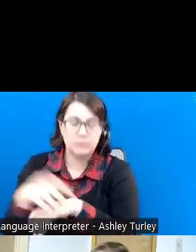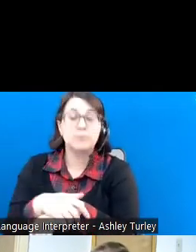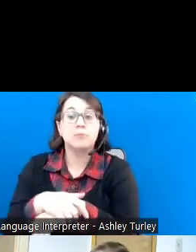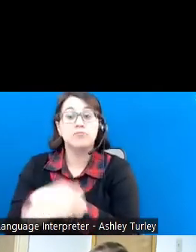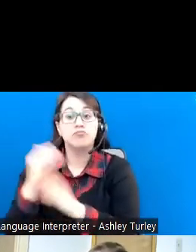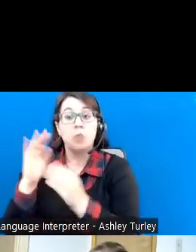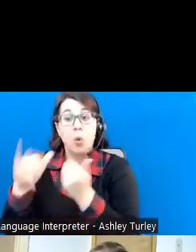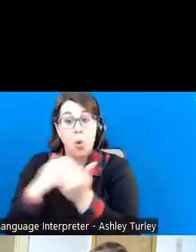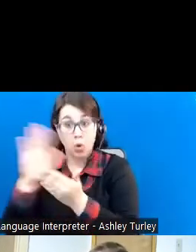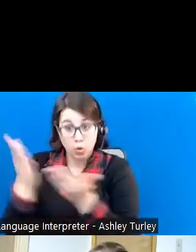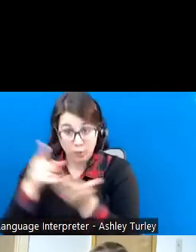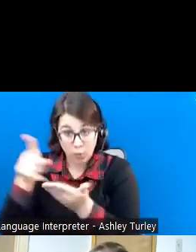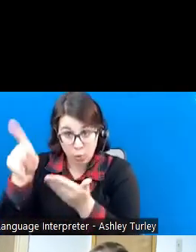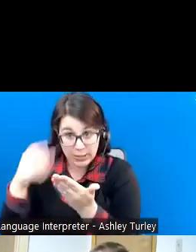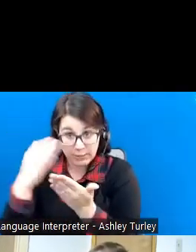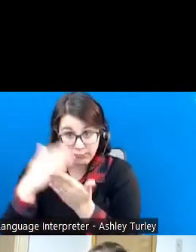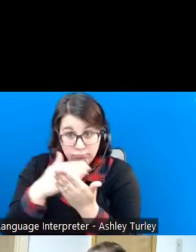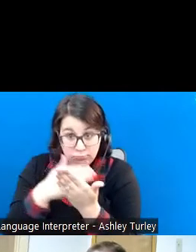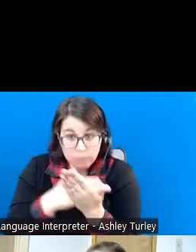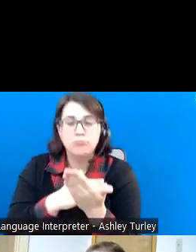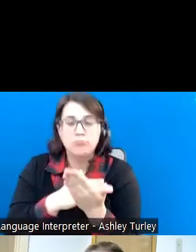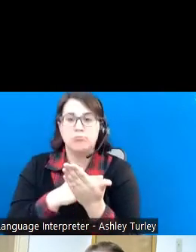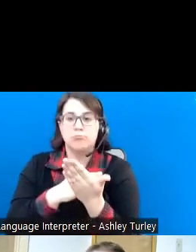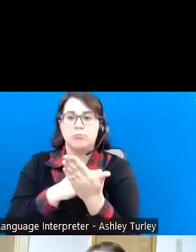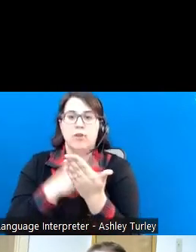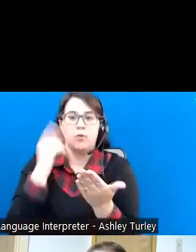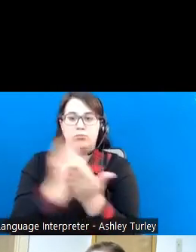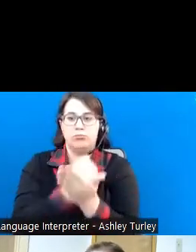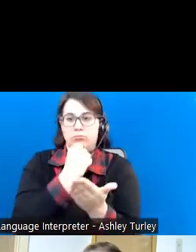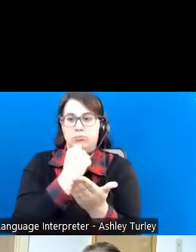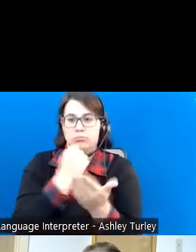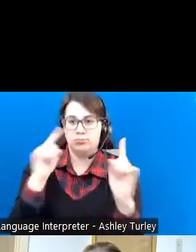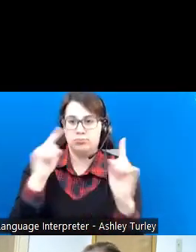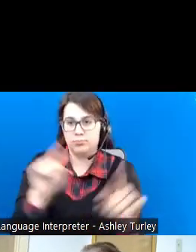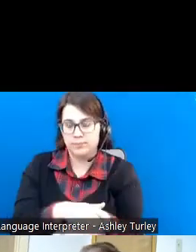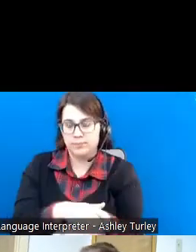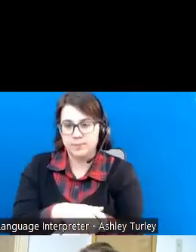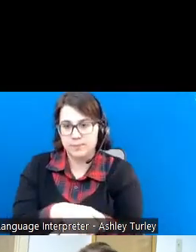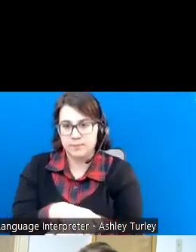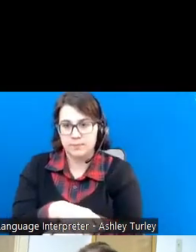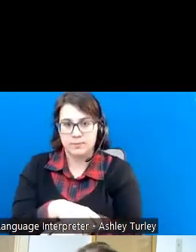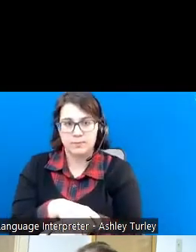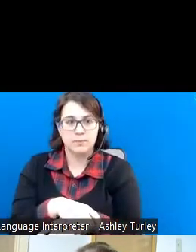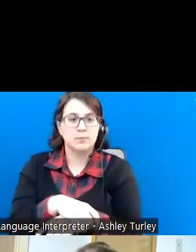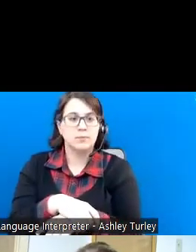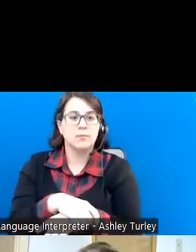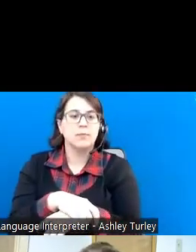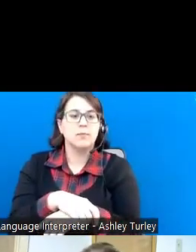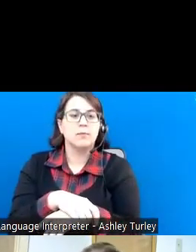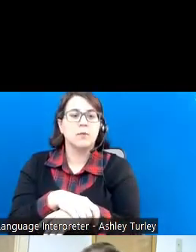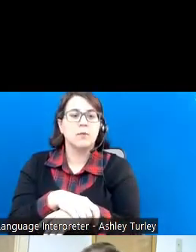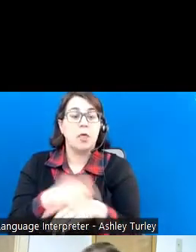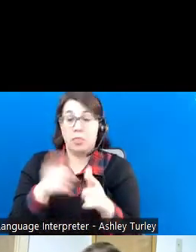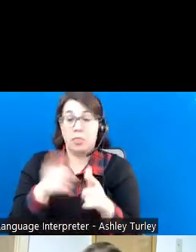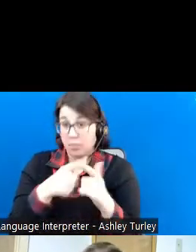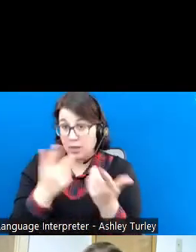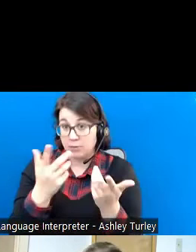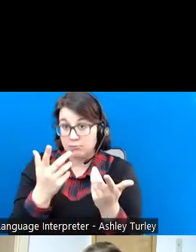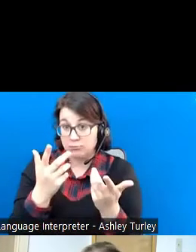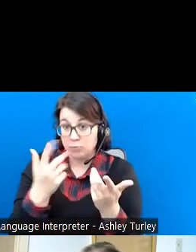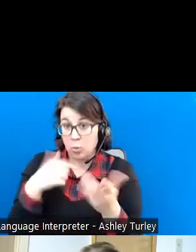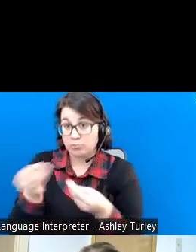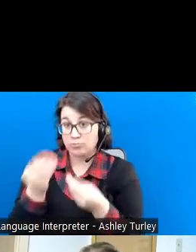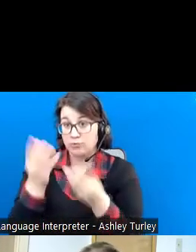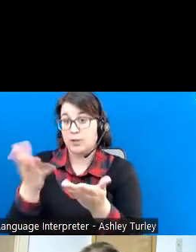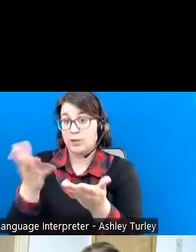achieve your employment outcome. You know, what goal have you selected to achieve? After that's done, move towards, you know, providing those services, linking